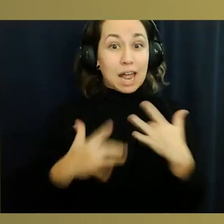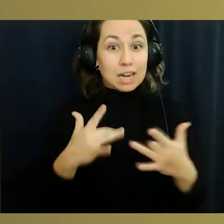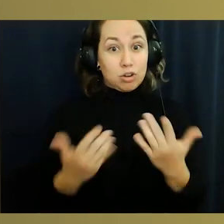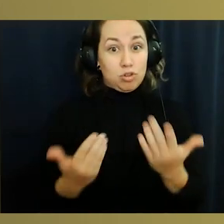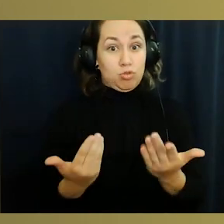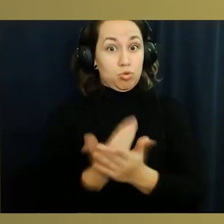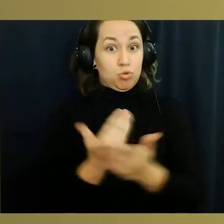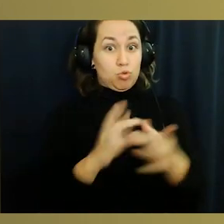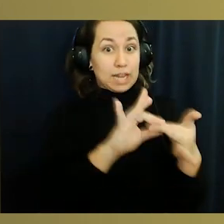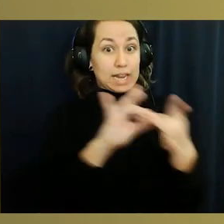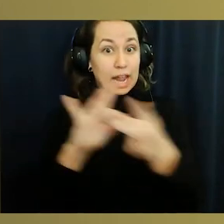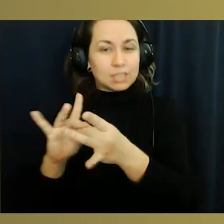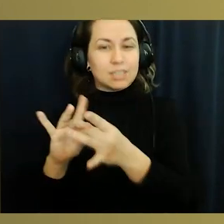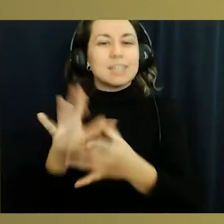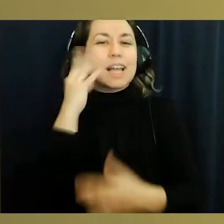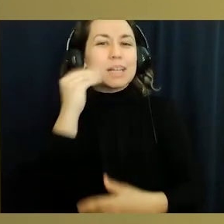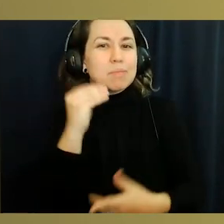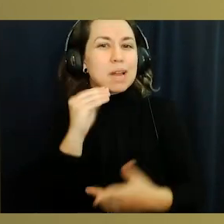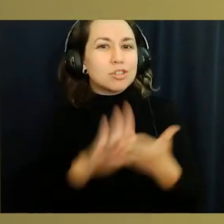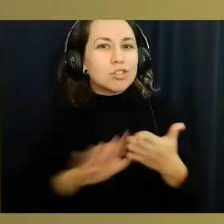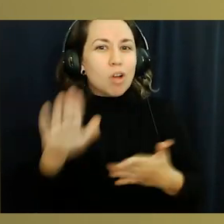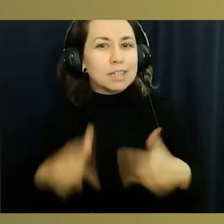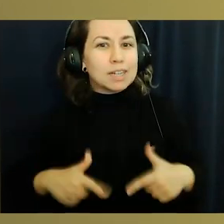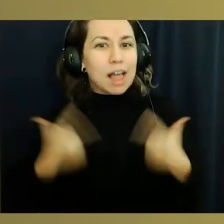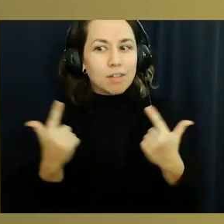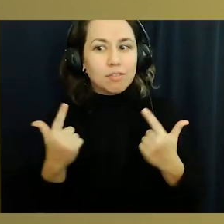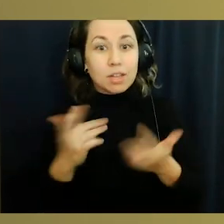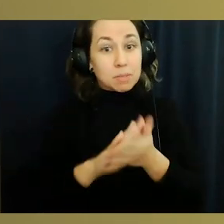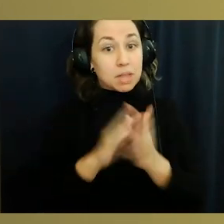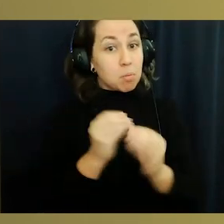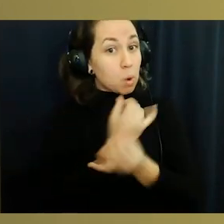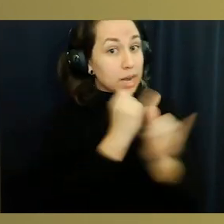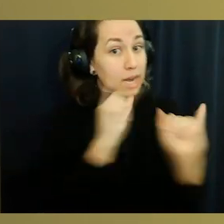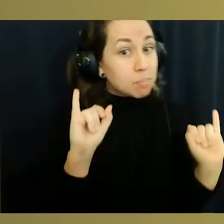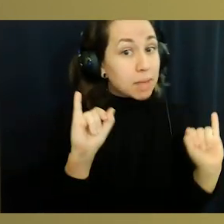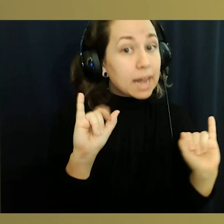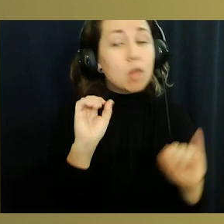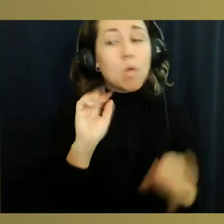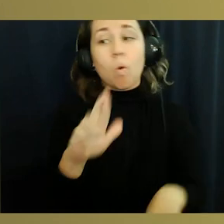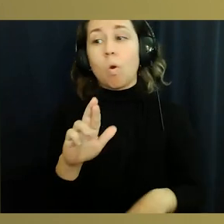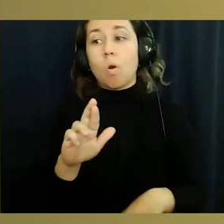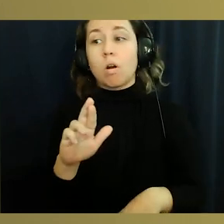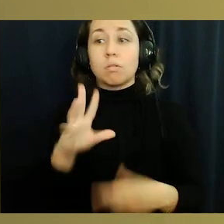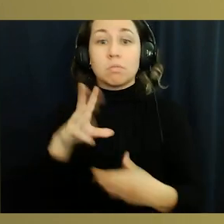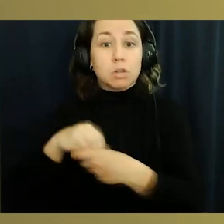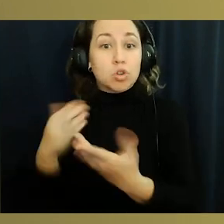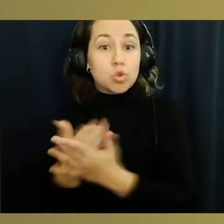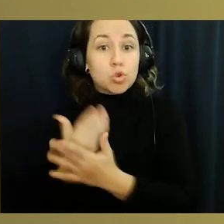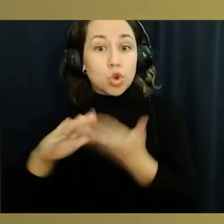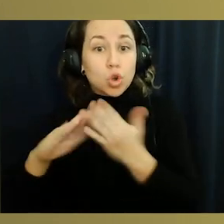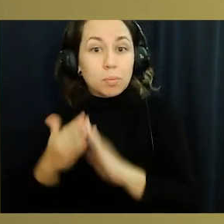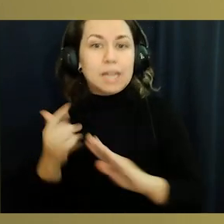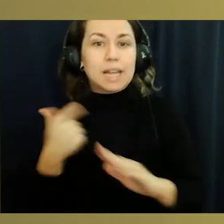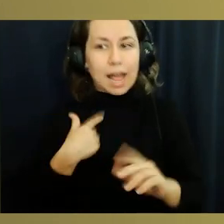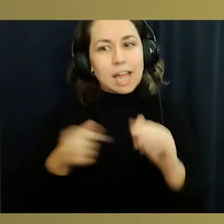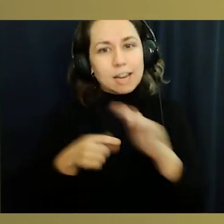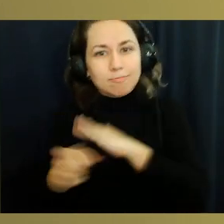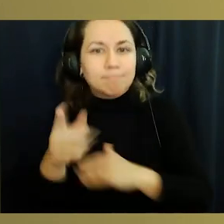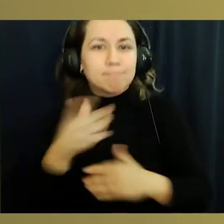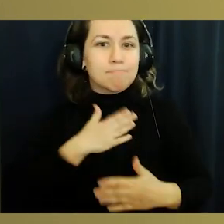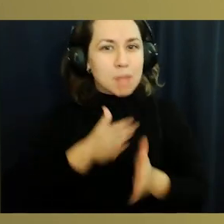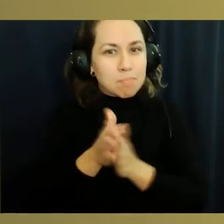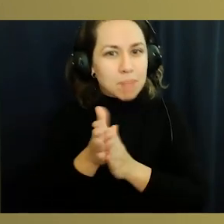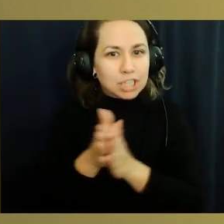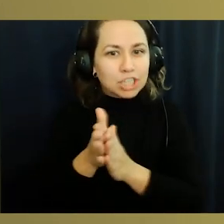college and making new friends. I'm excited to build different connections and experience the college life, whether it be through becoming more